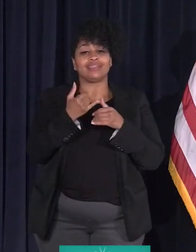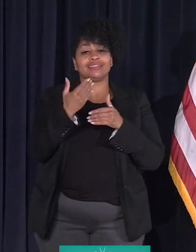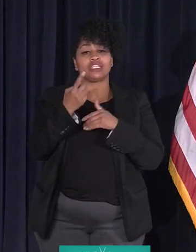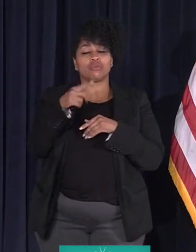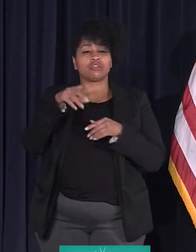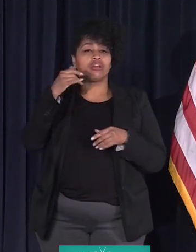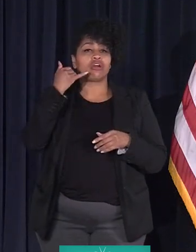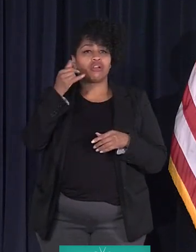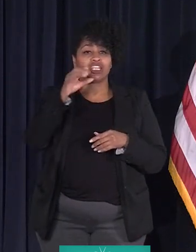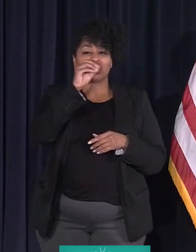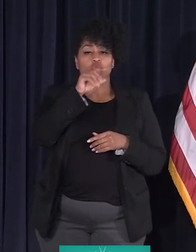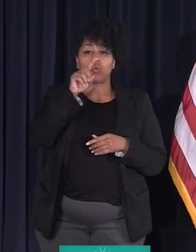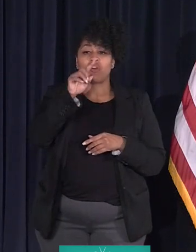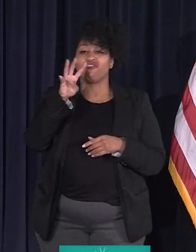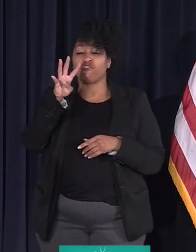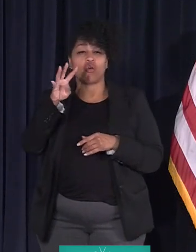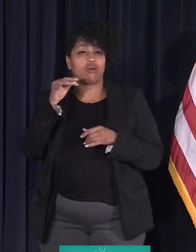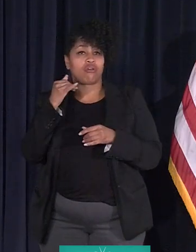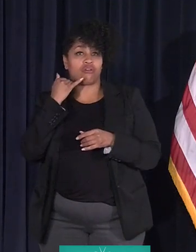014.